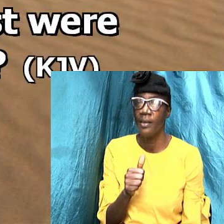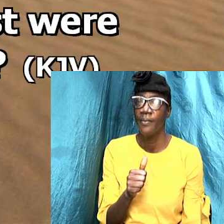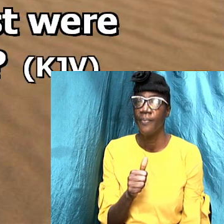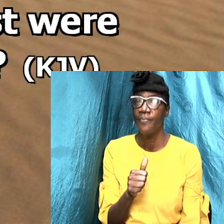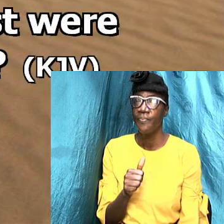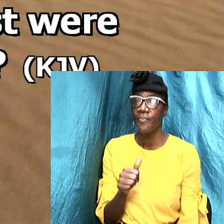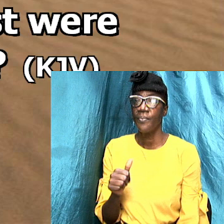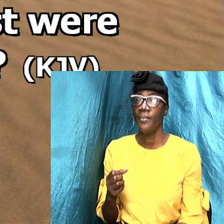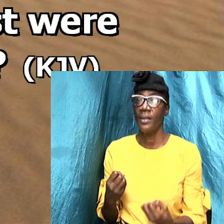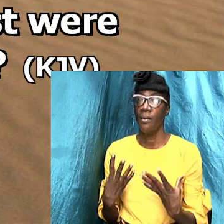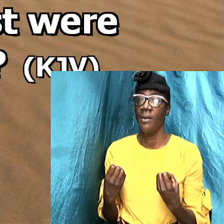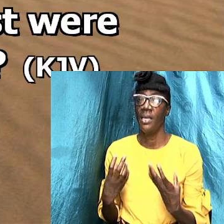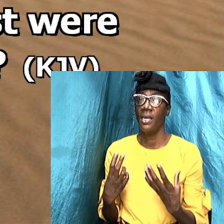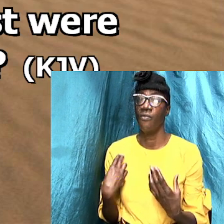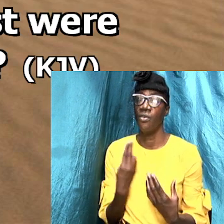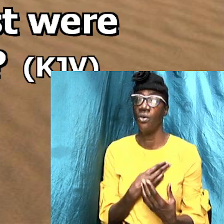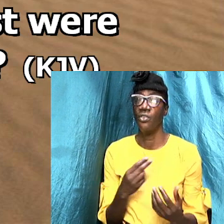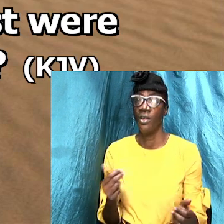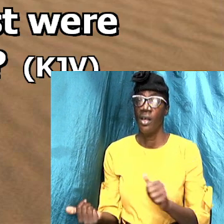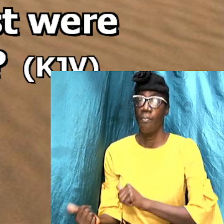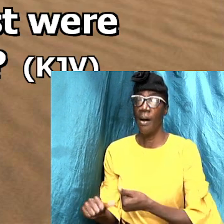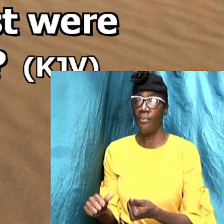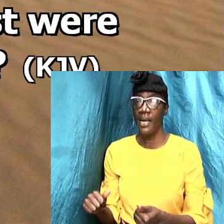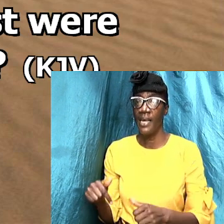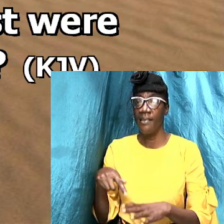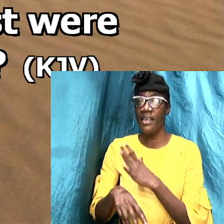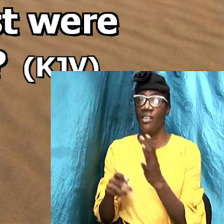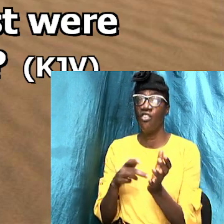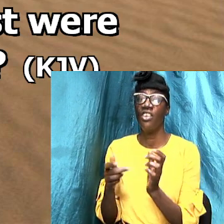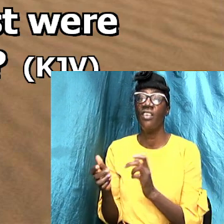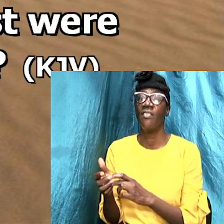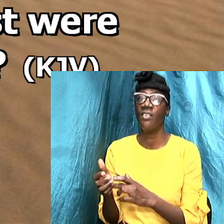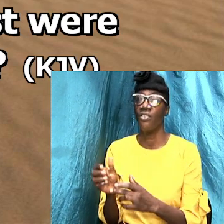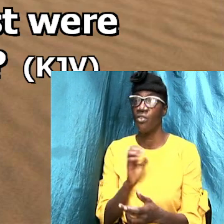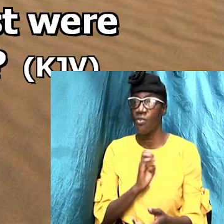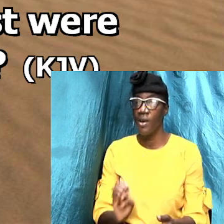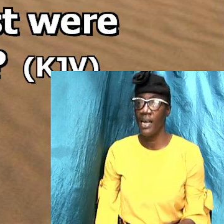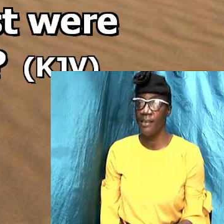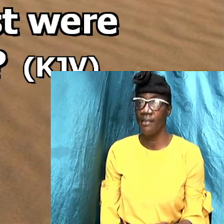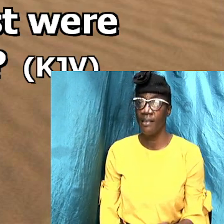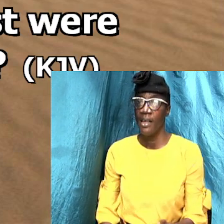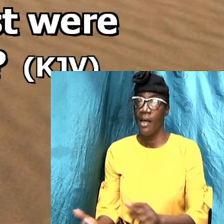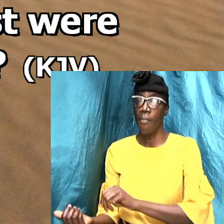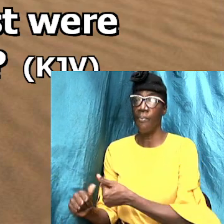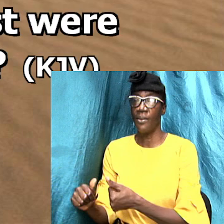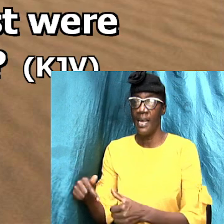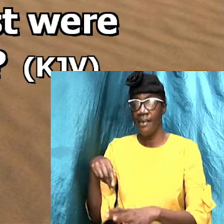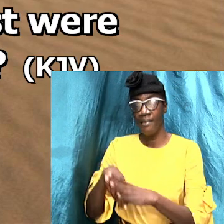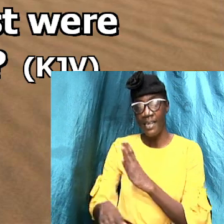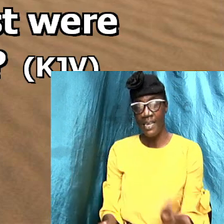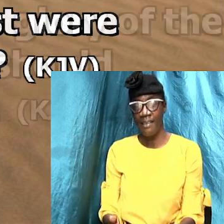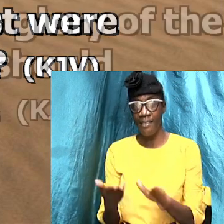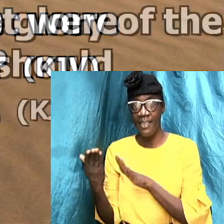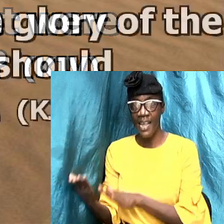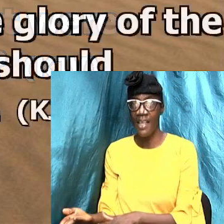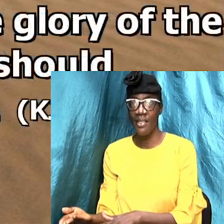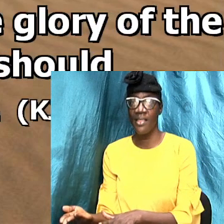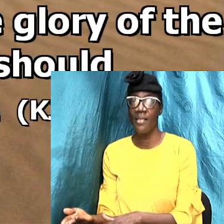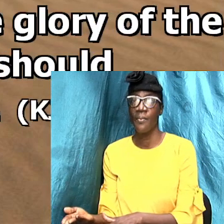that so many of us as were baptized into Jesus Christ were baptized into his death